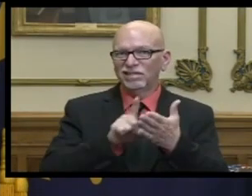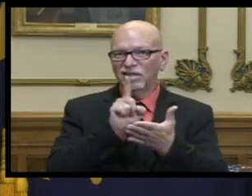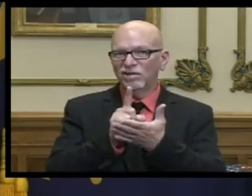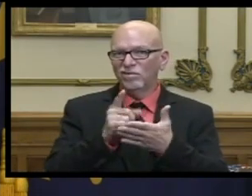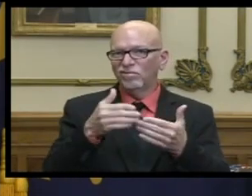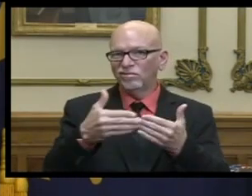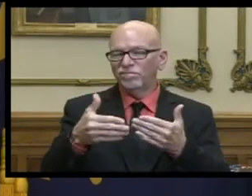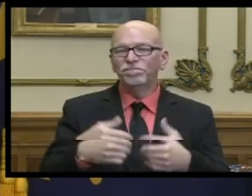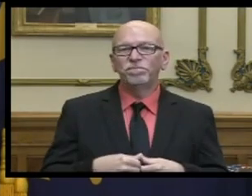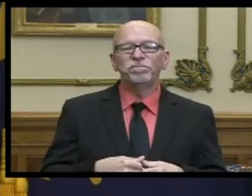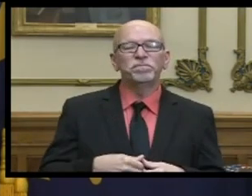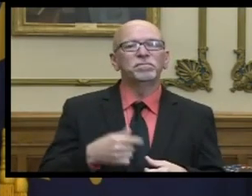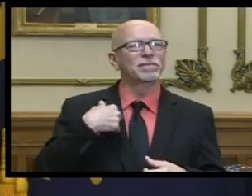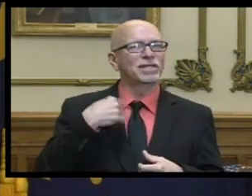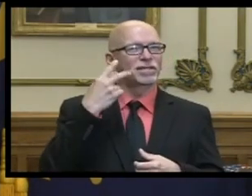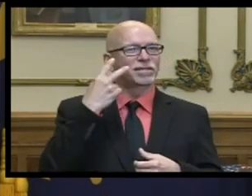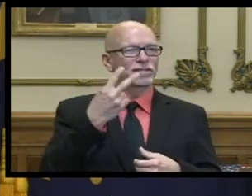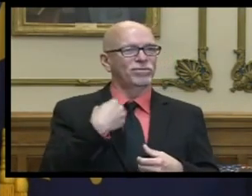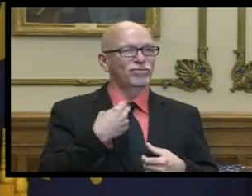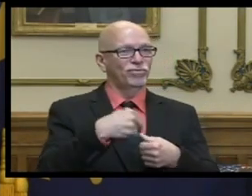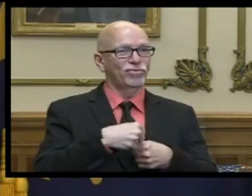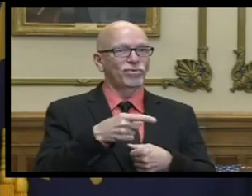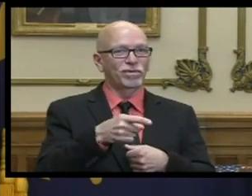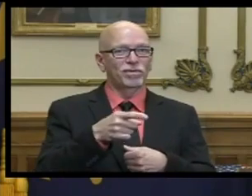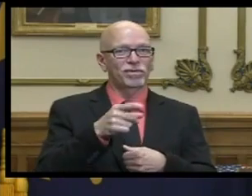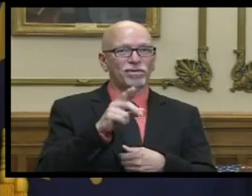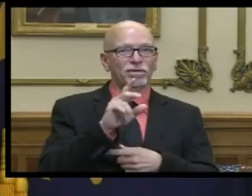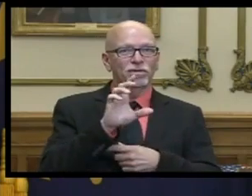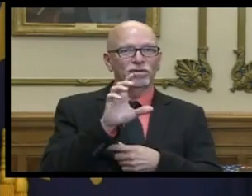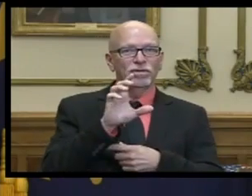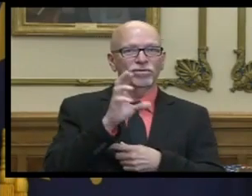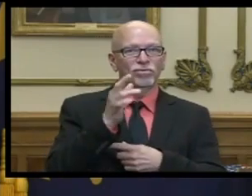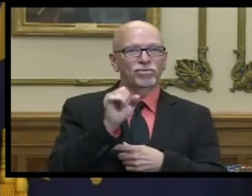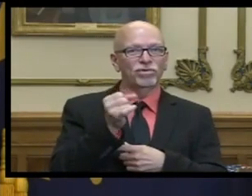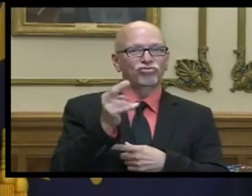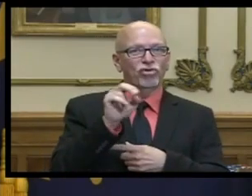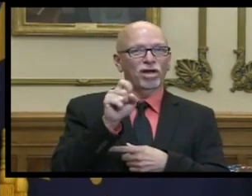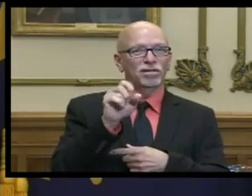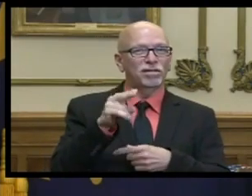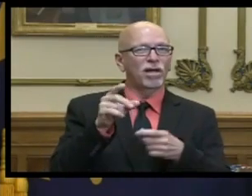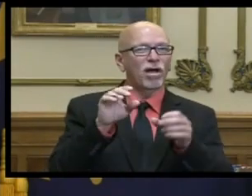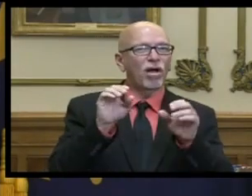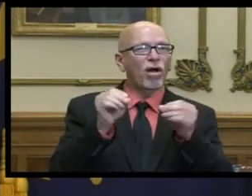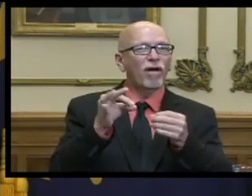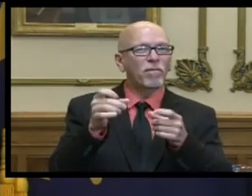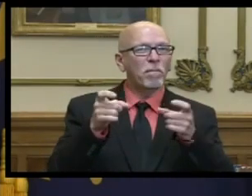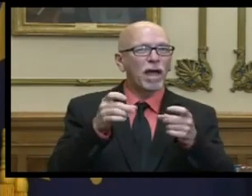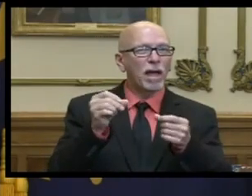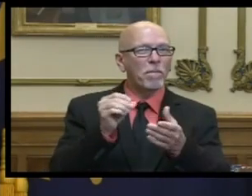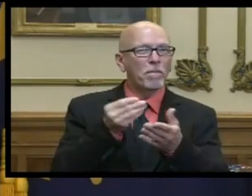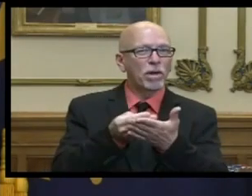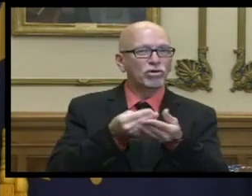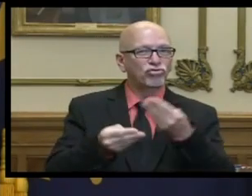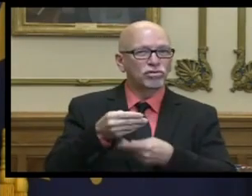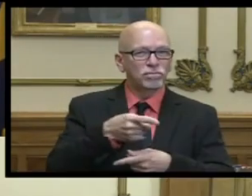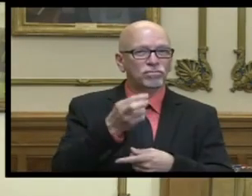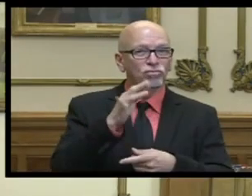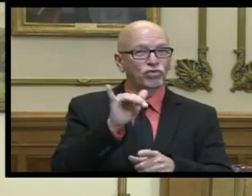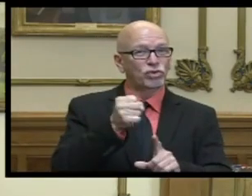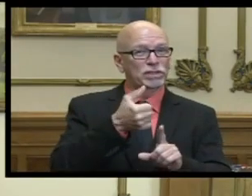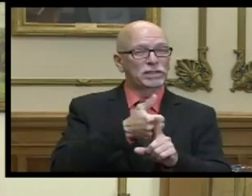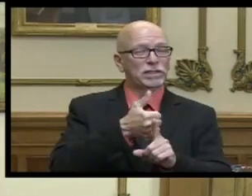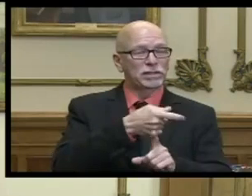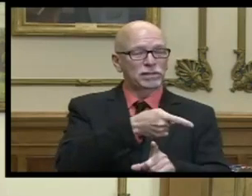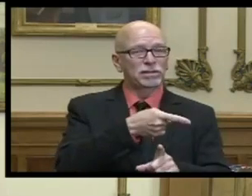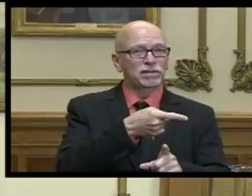and i see we're joined here by chris johnston the director of the office of management and budget chris comes from